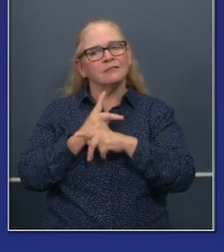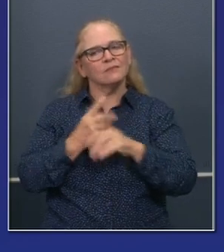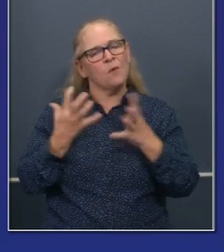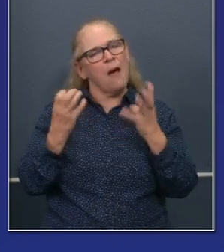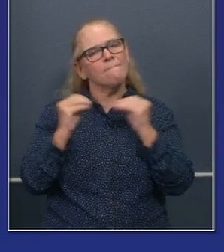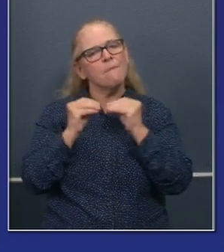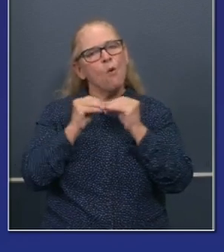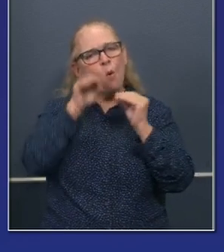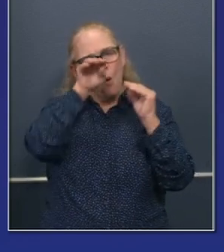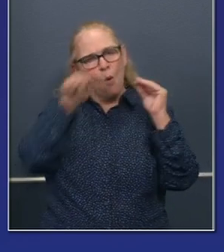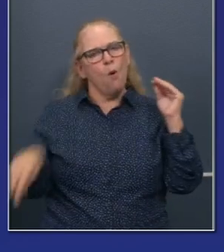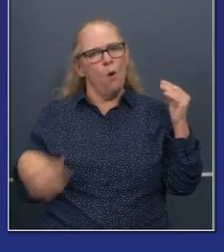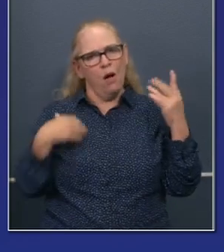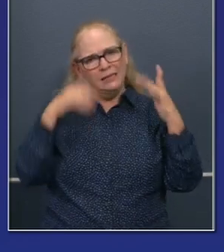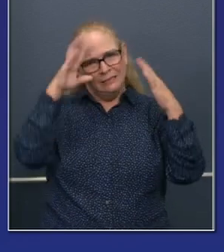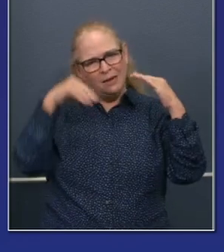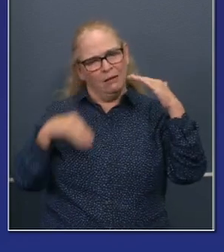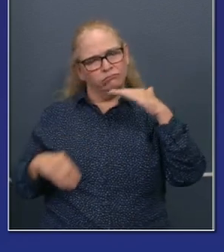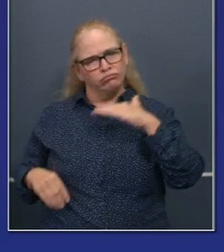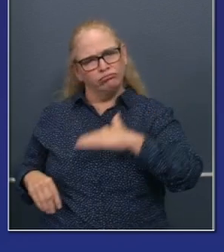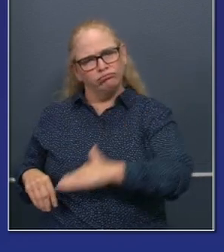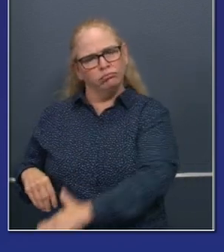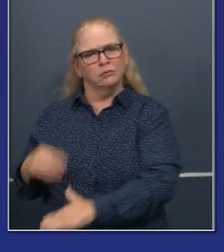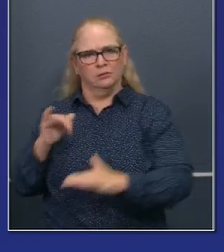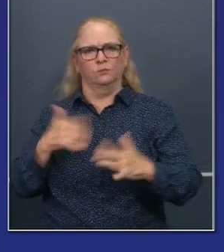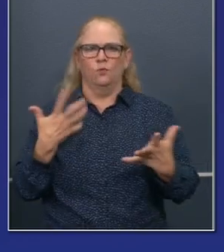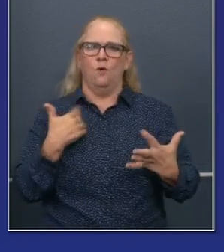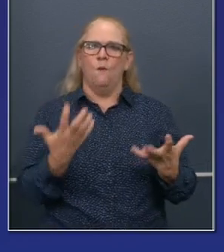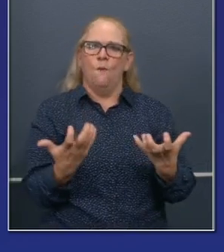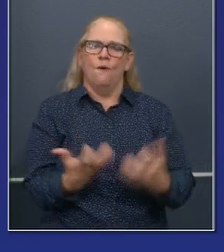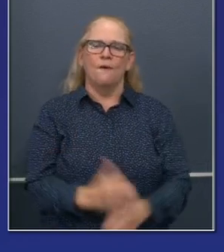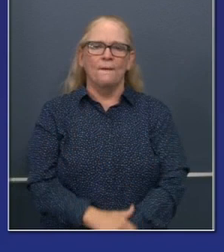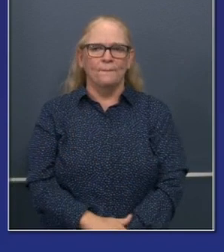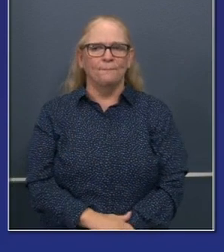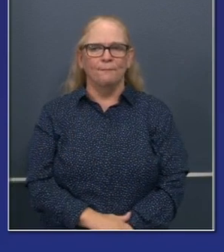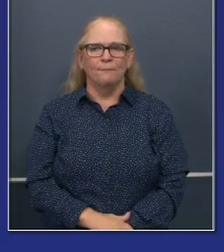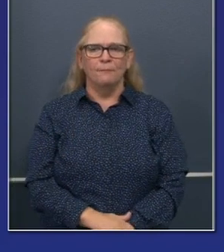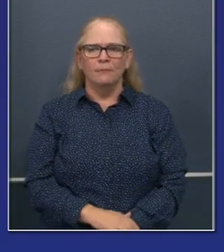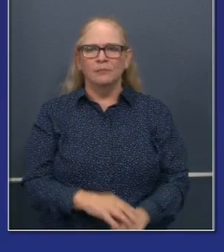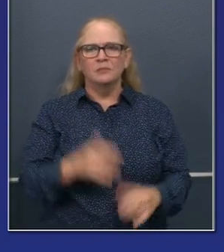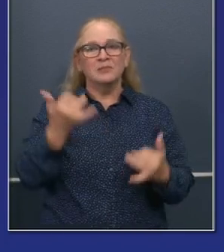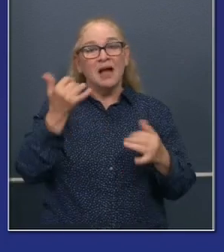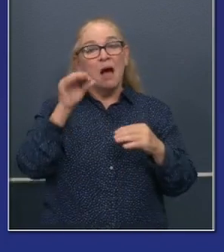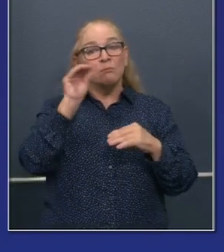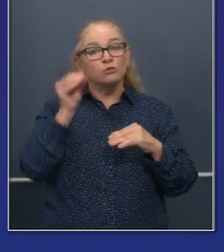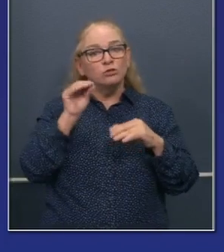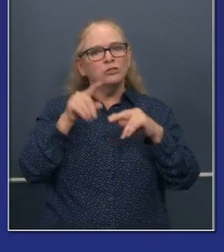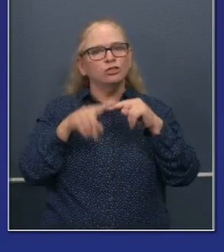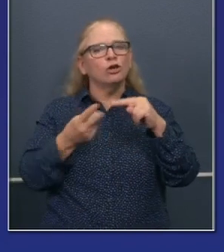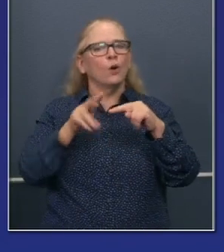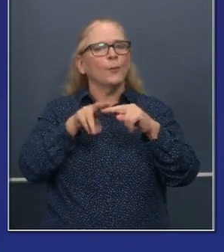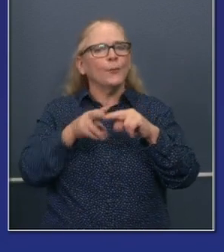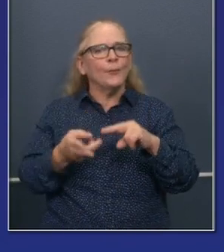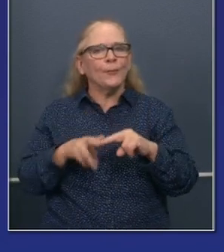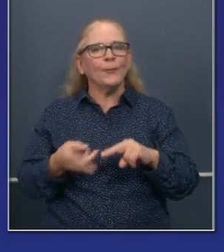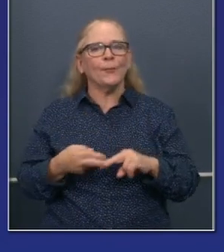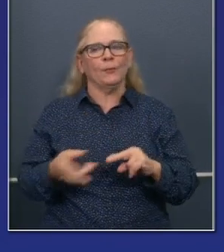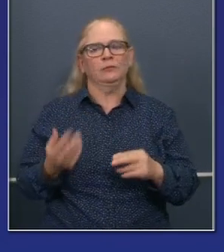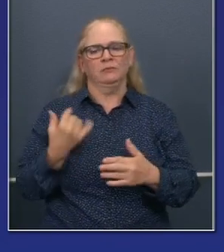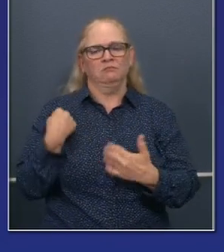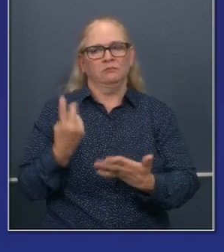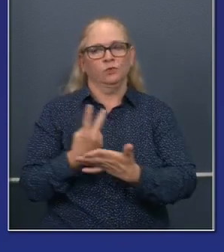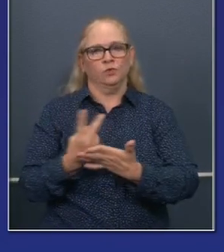19%, 19.3, 19.4% decrease in the last 14 days. Consequence,